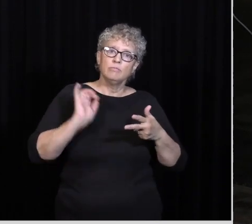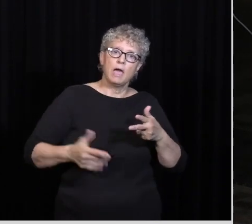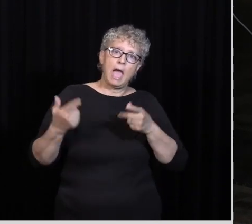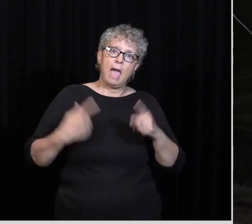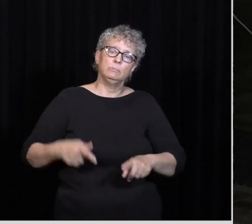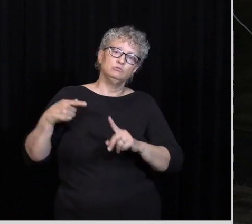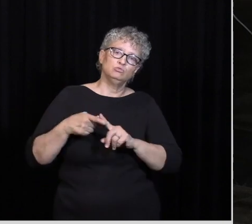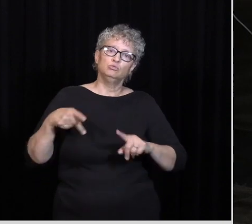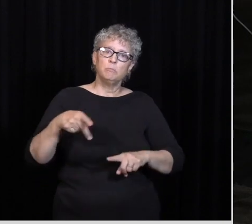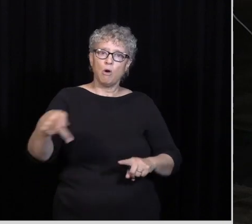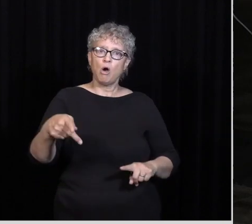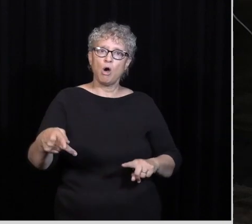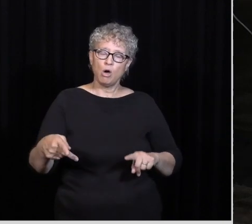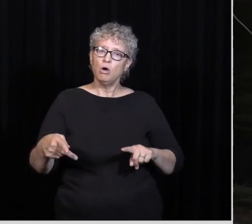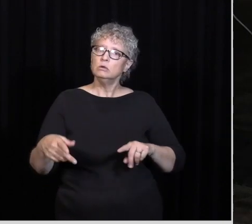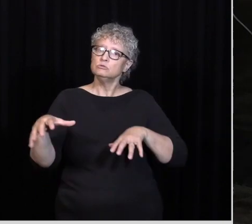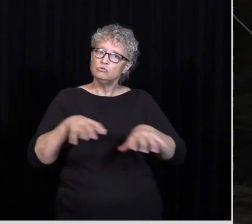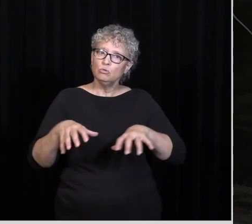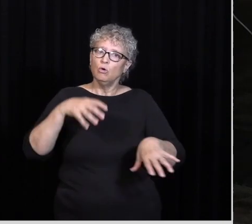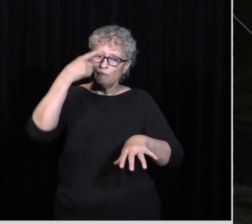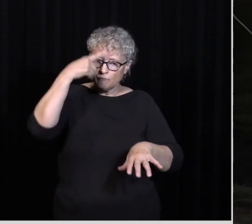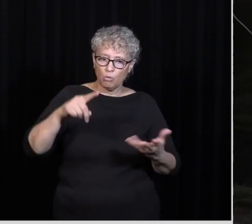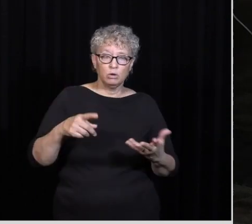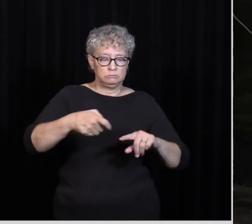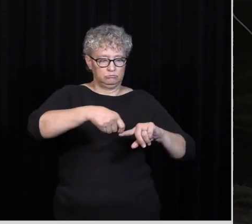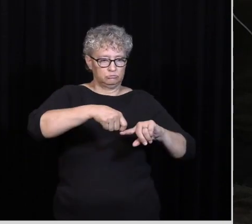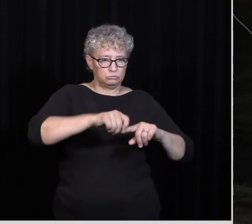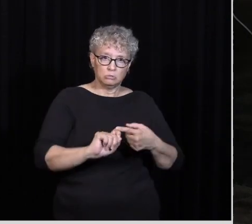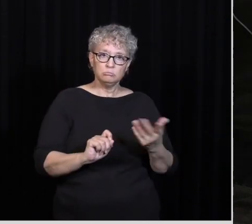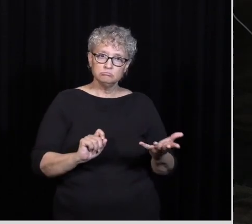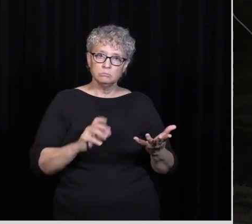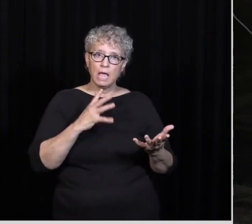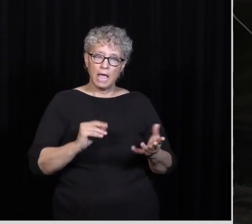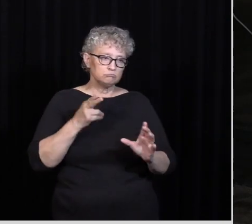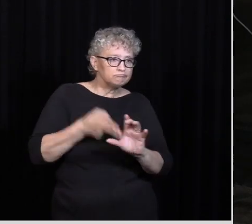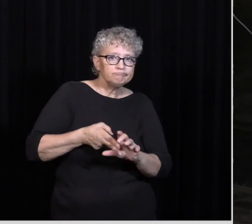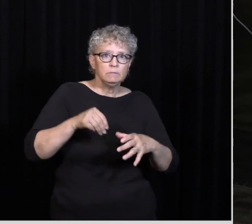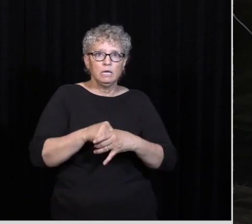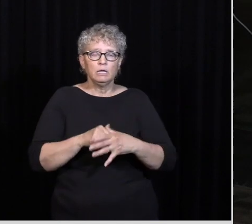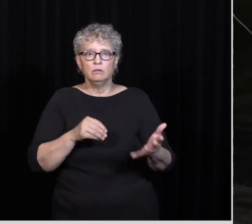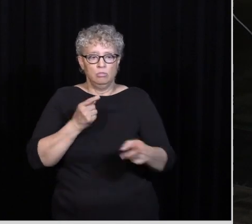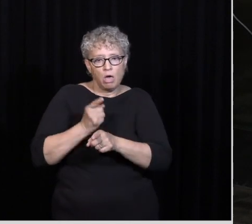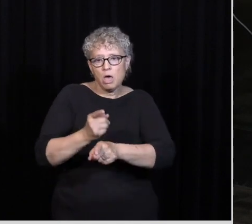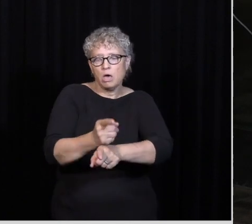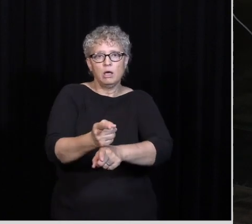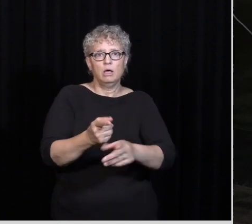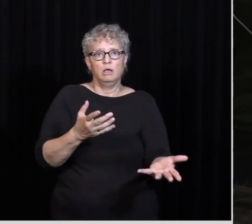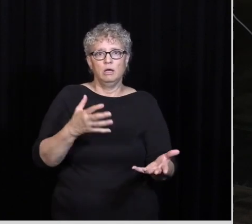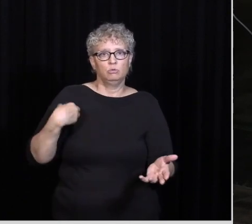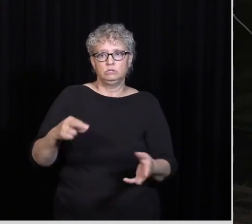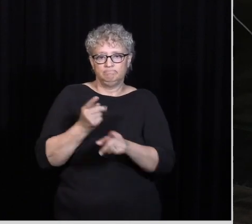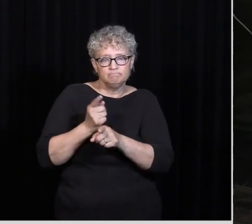Paul They're things that Were done to him He was circumcised He participated in the rituals He had good parents It's like Listen